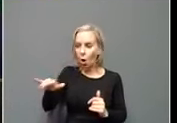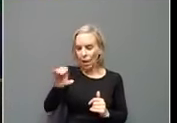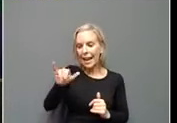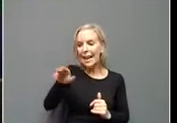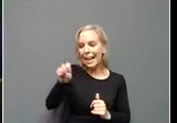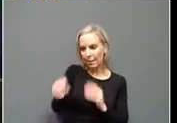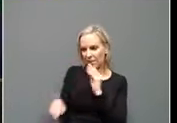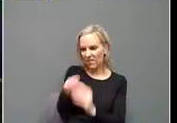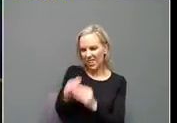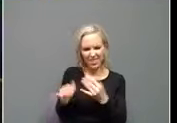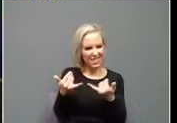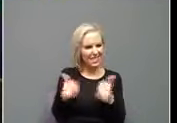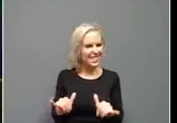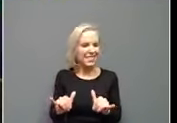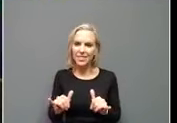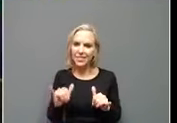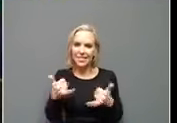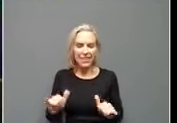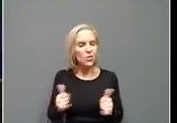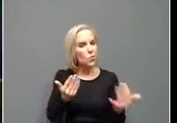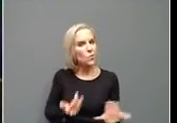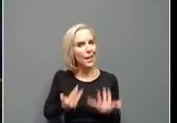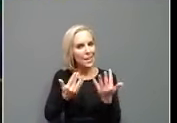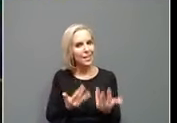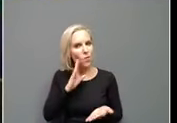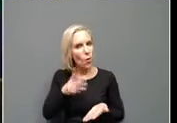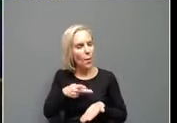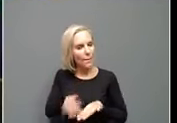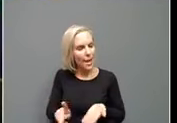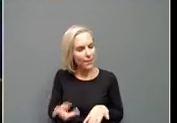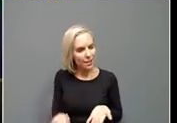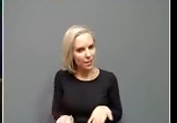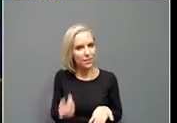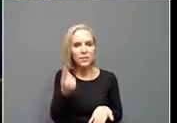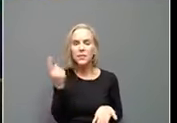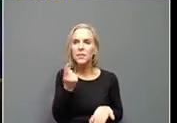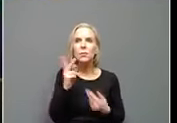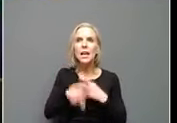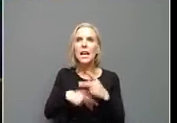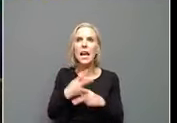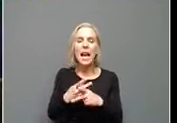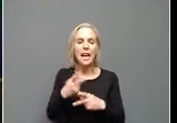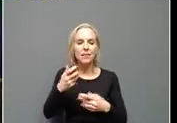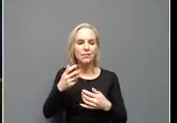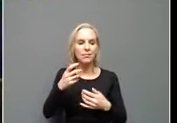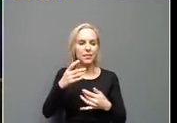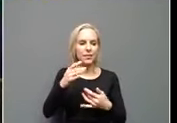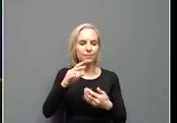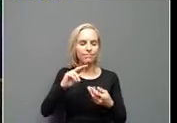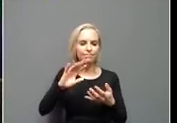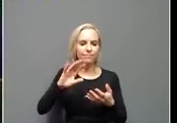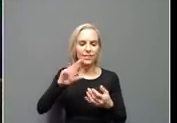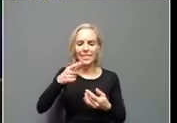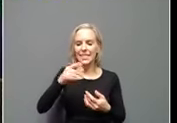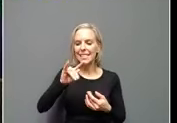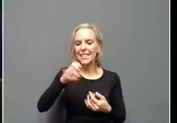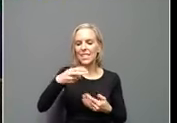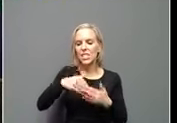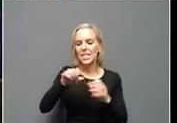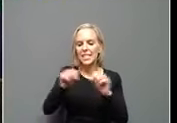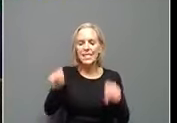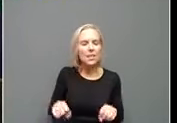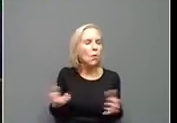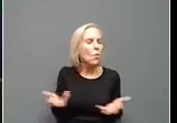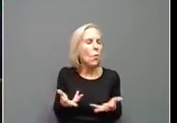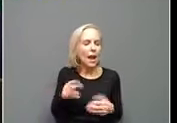they're still unable and waiting for payment. Is there some sort of glitch in the system or, um, what do you, what